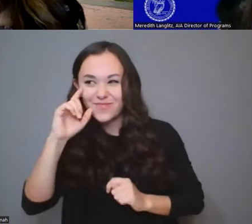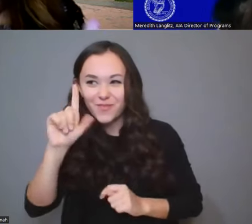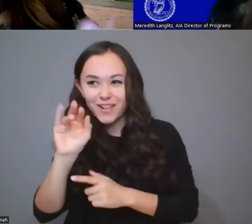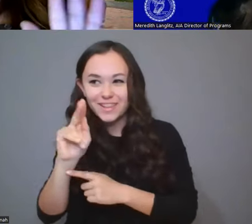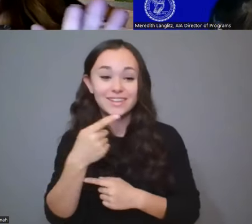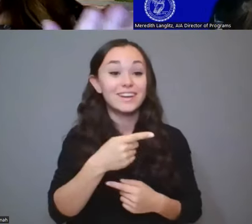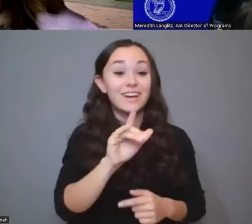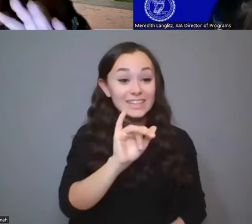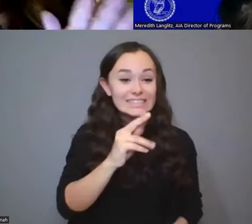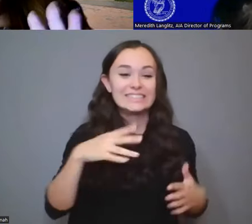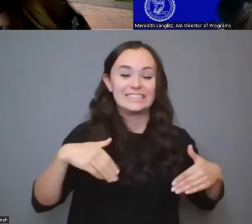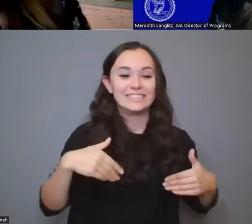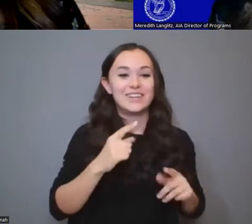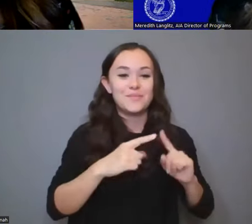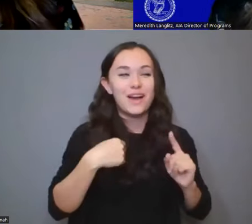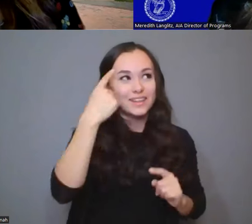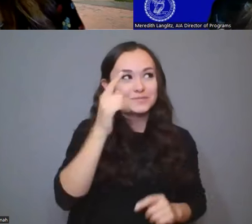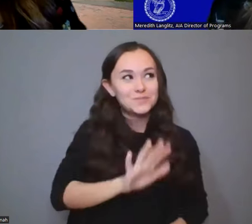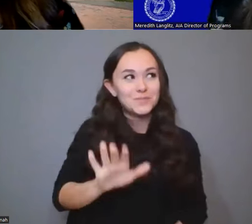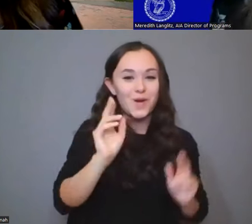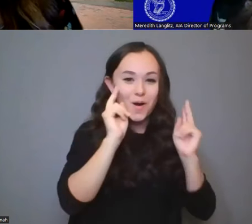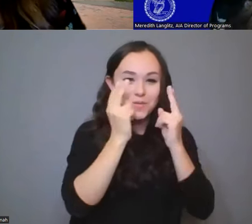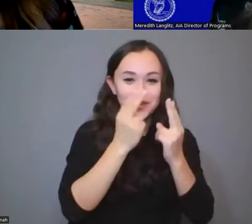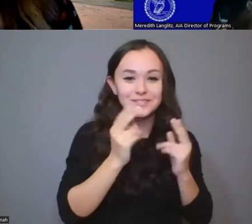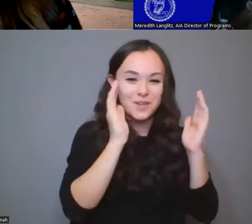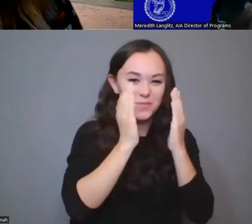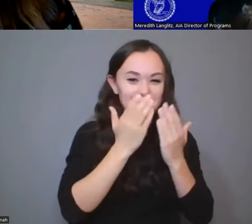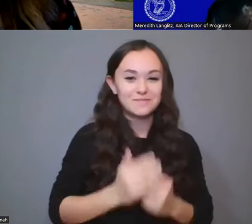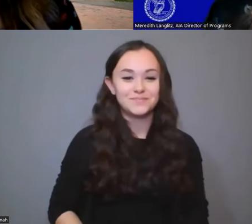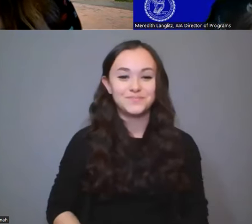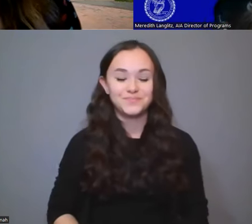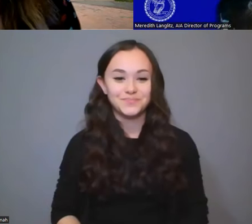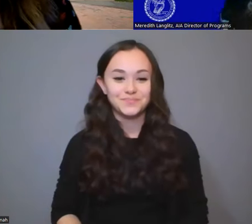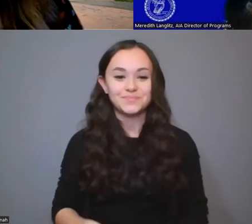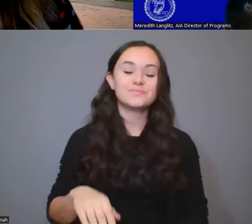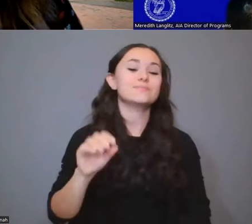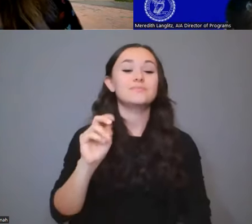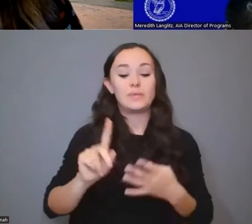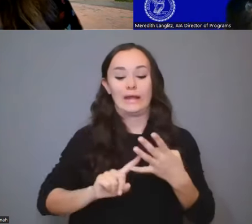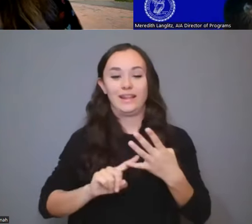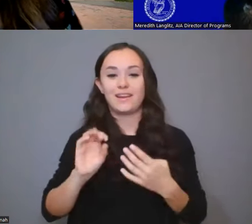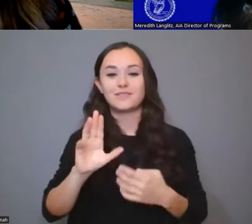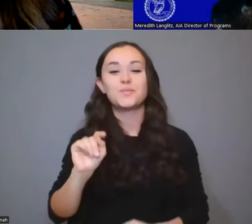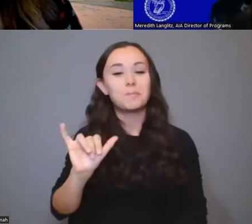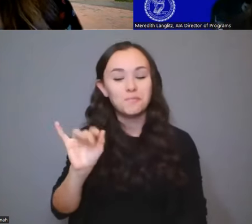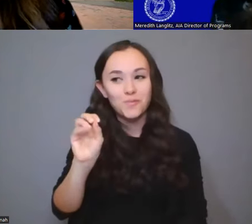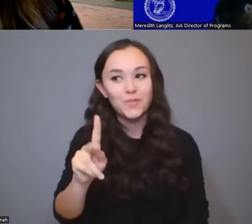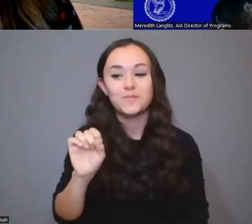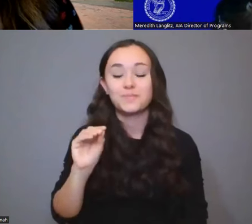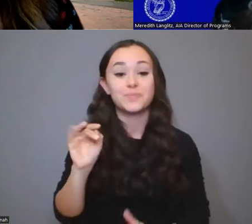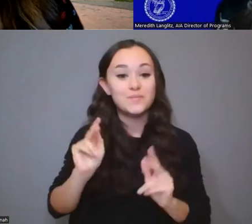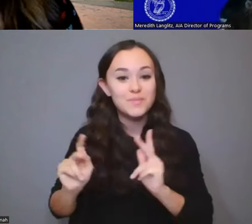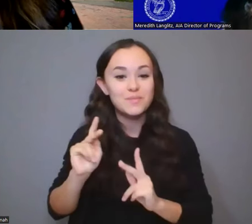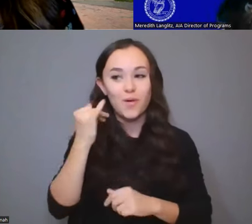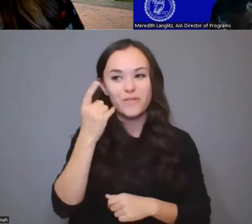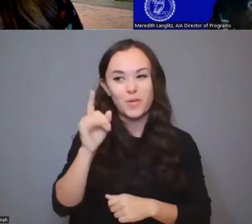to it yet, but it's usually right around Halloween-ish. Okay, so late October. Okay, so if people are looking for